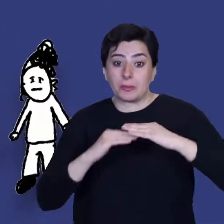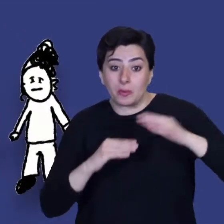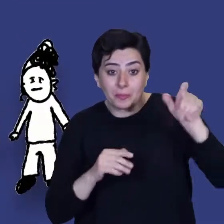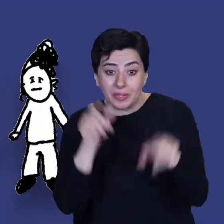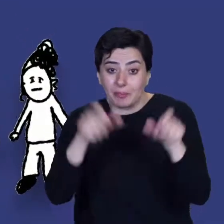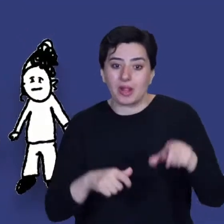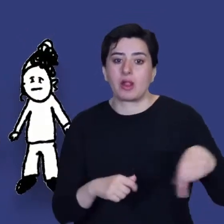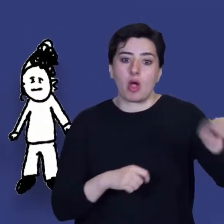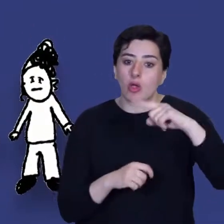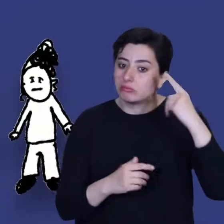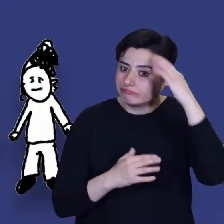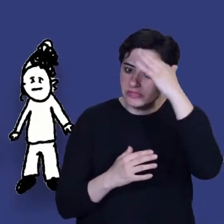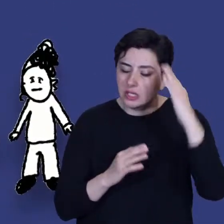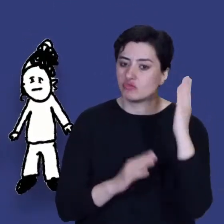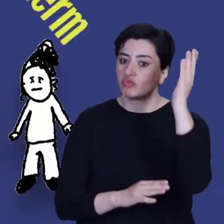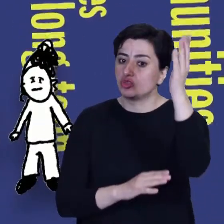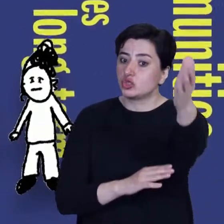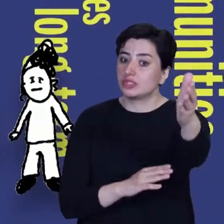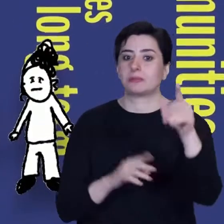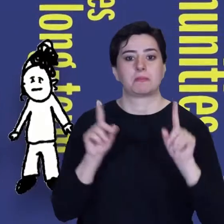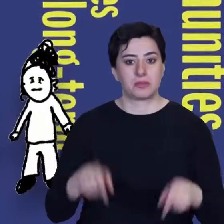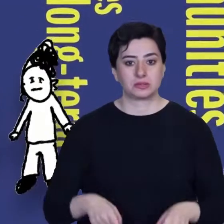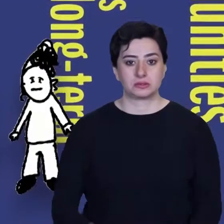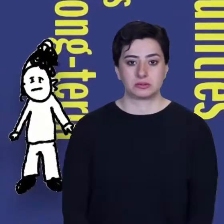term, what we call sustainable development.